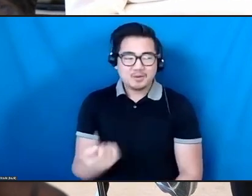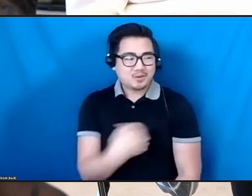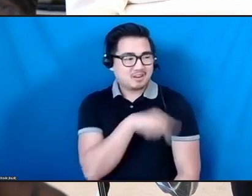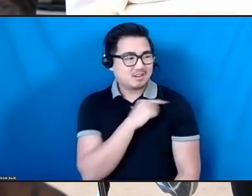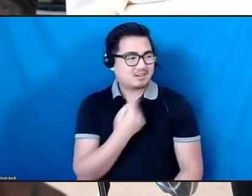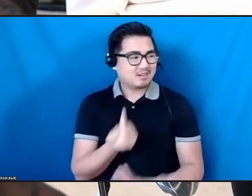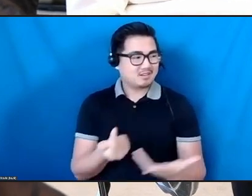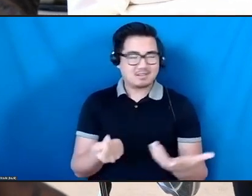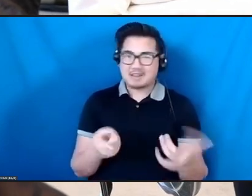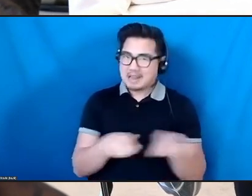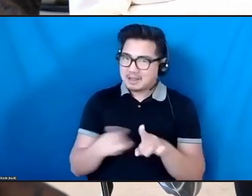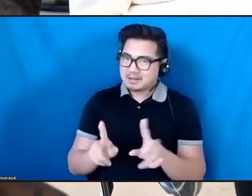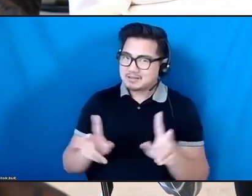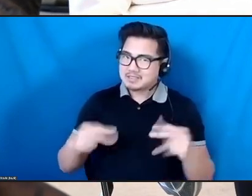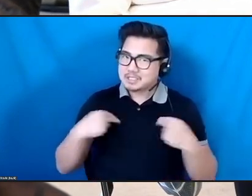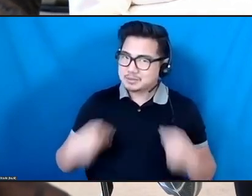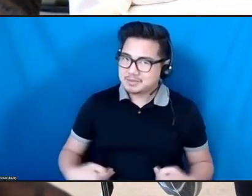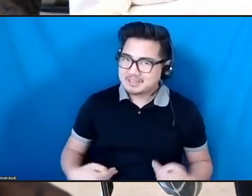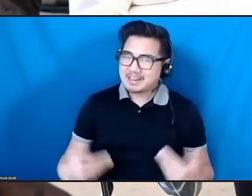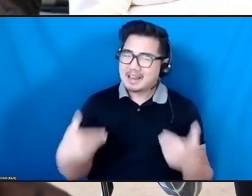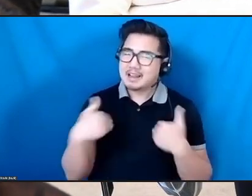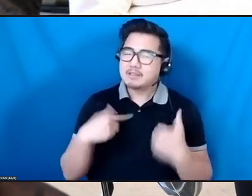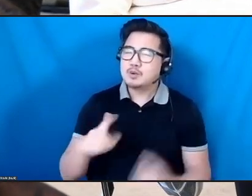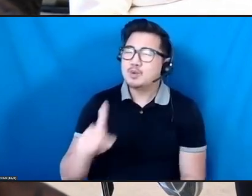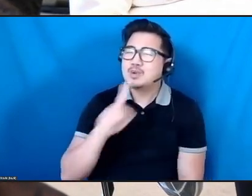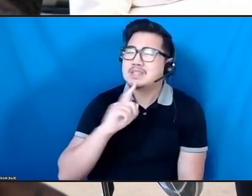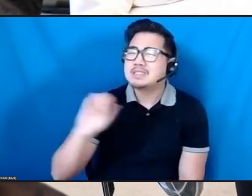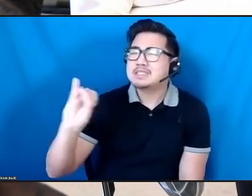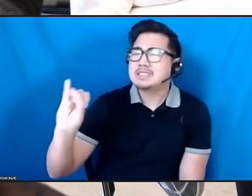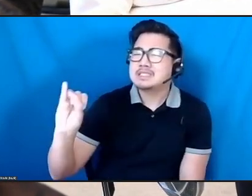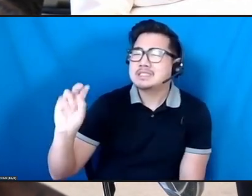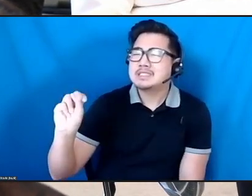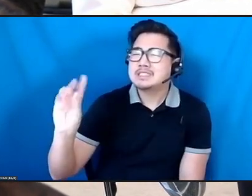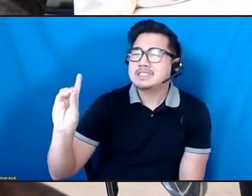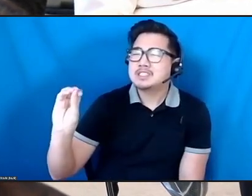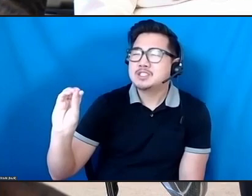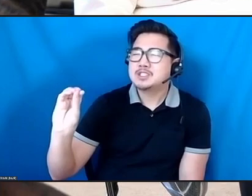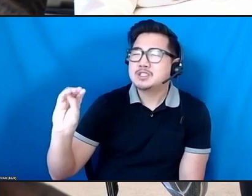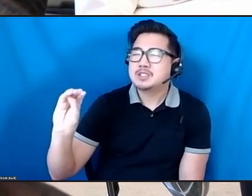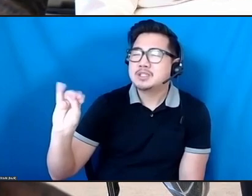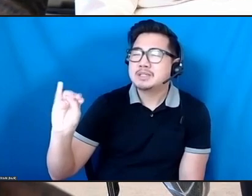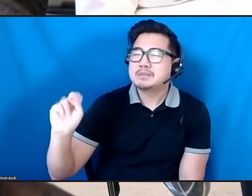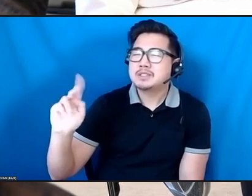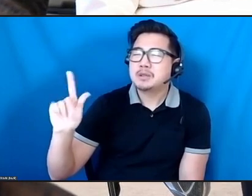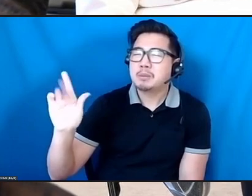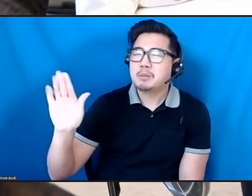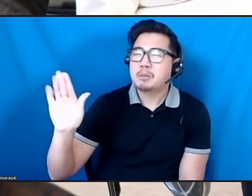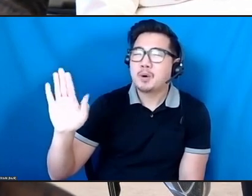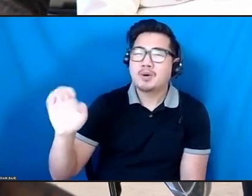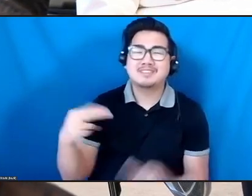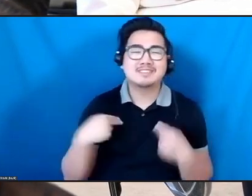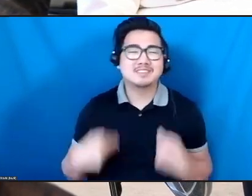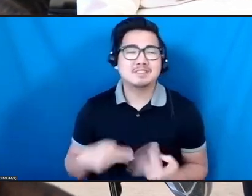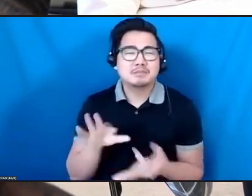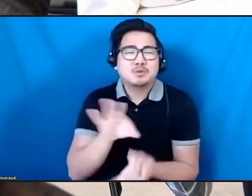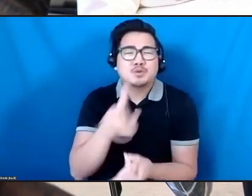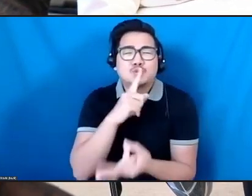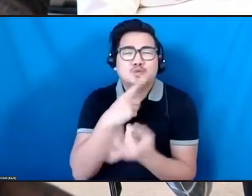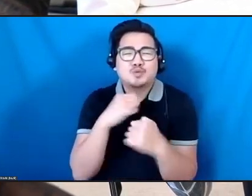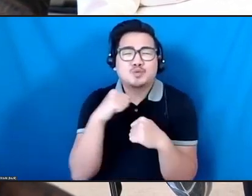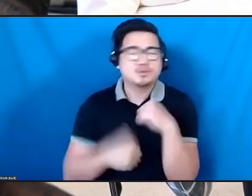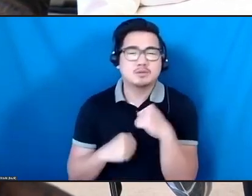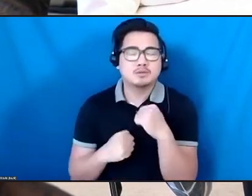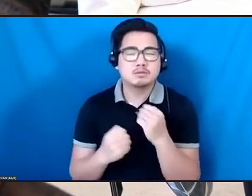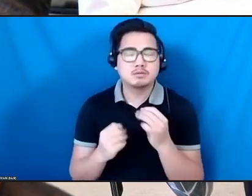which gives us the capacity to reimagine, to pivot very quickly and adapt,